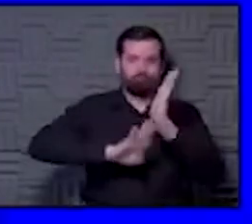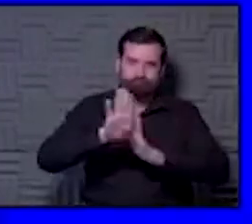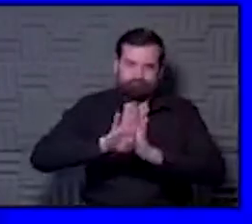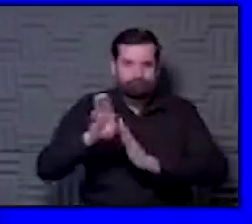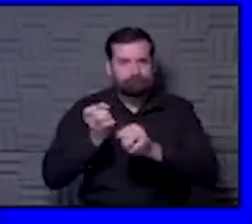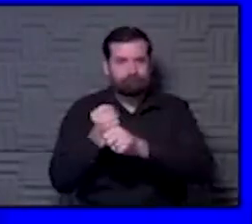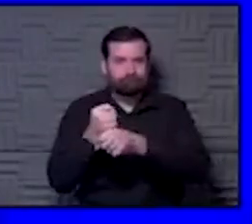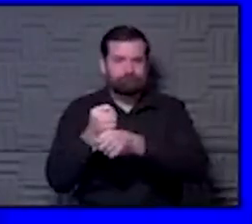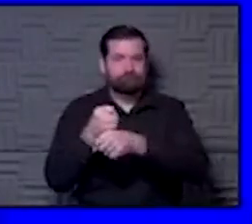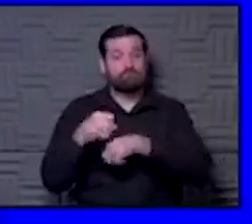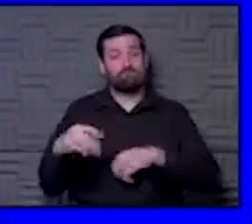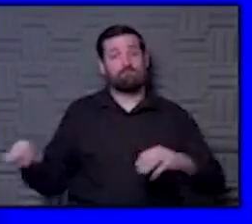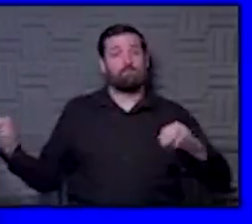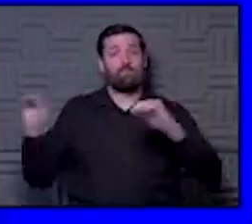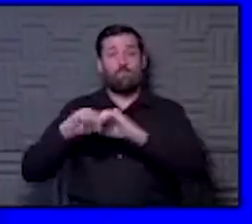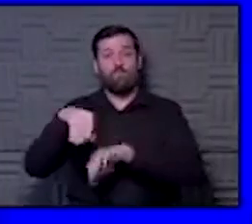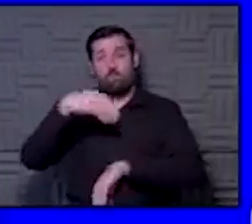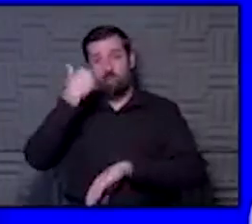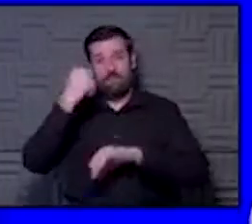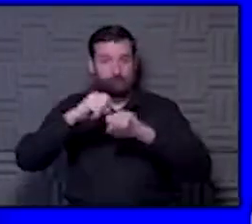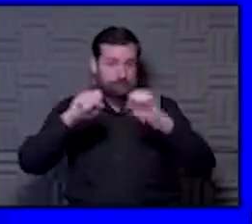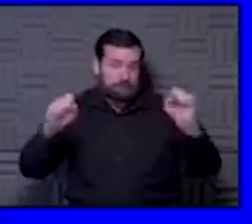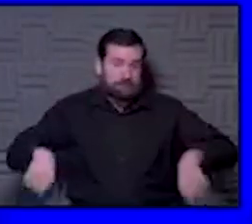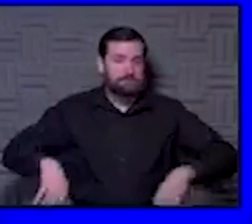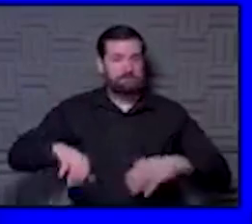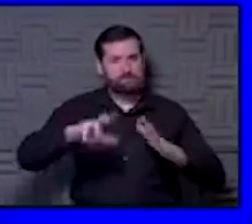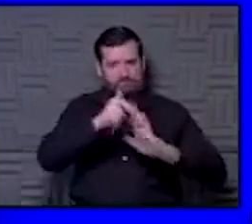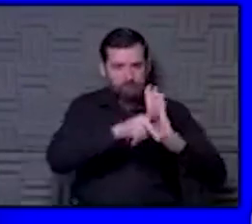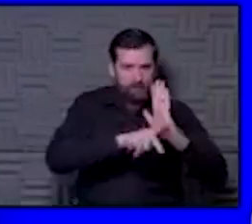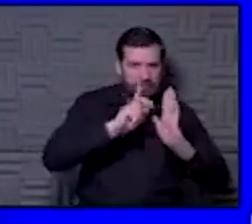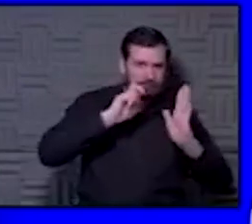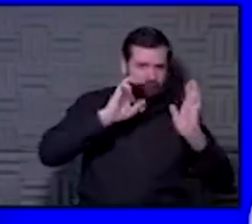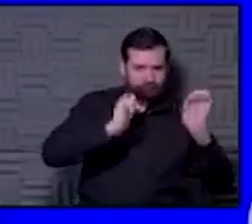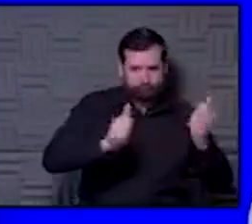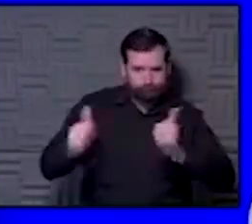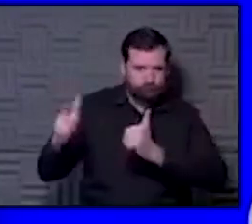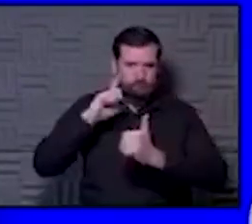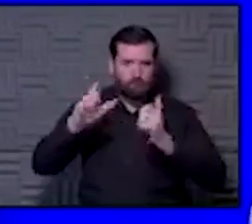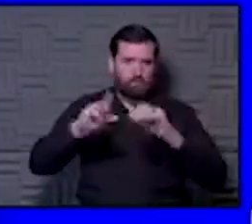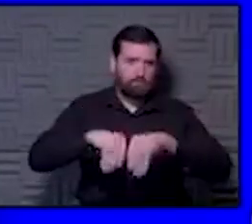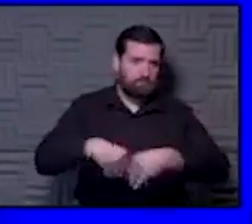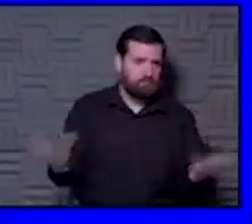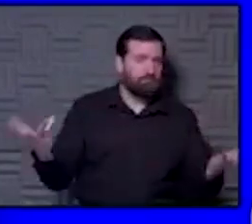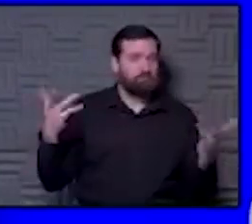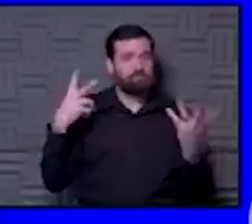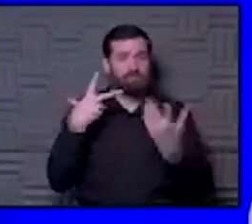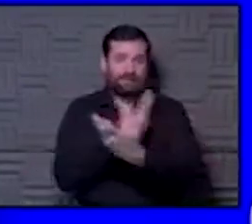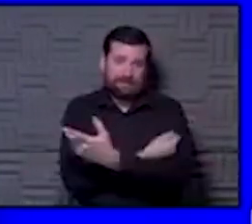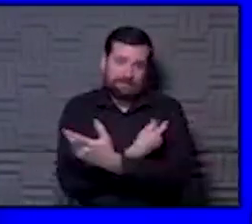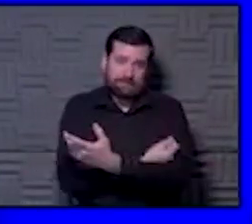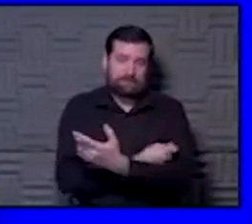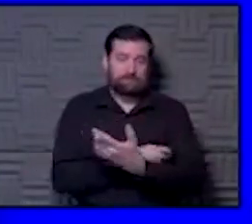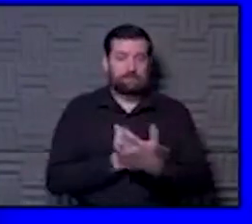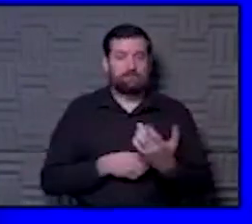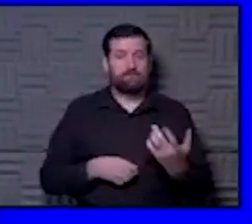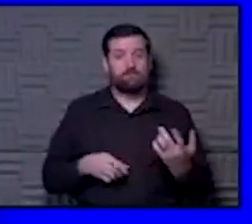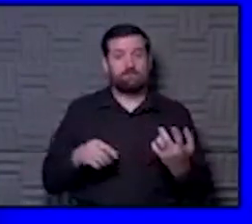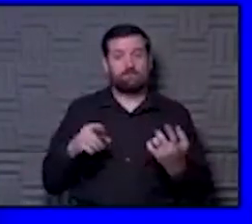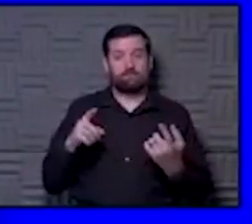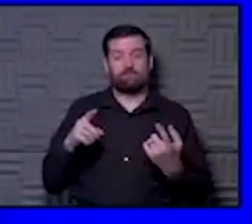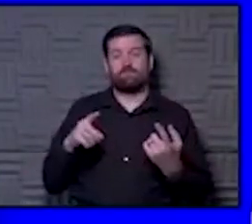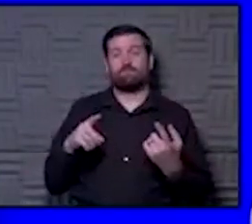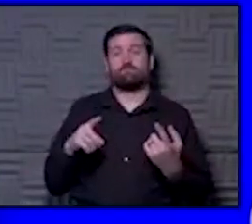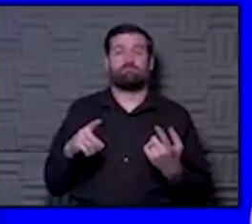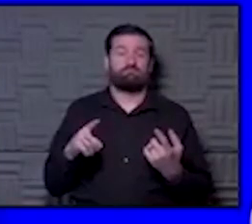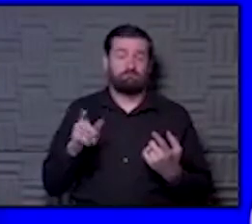better systems and protocols in place for getting those vaccines that are currently used into the arms of the people,